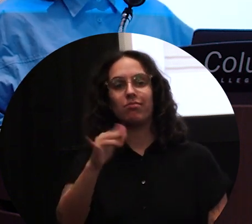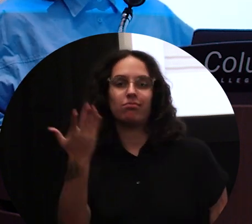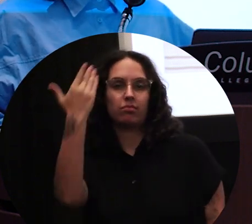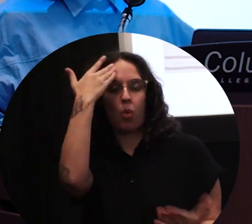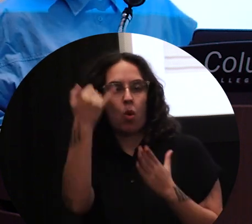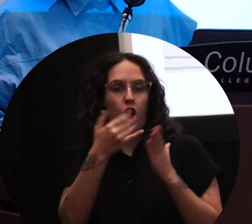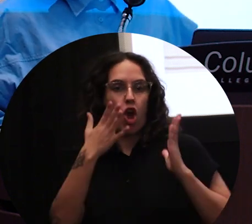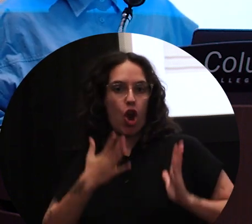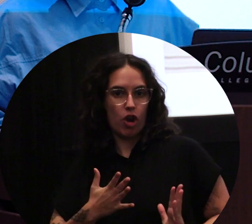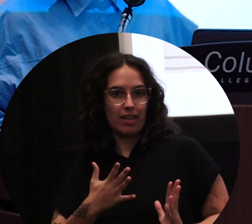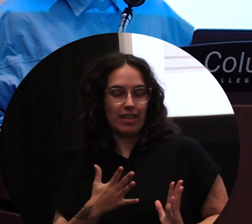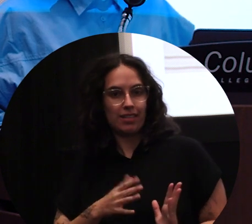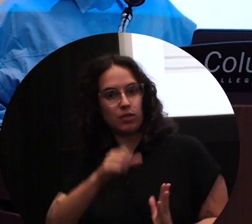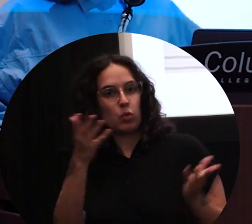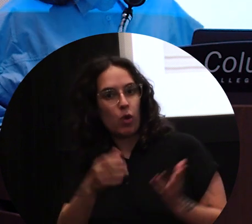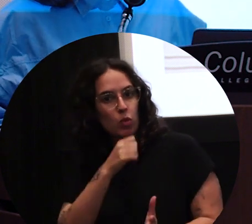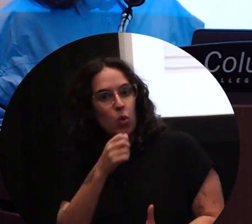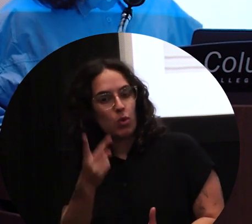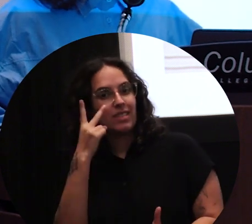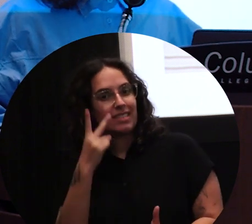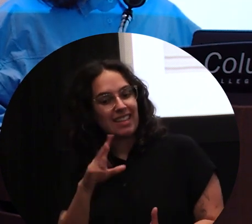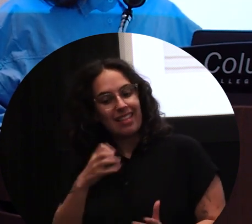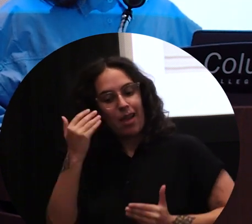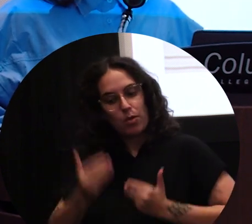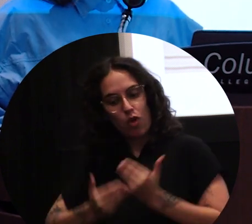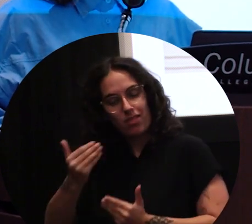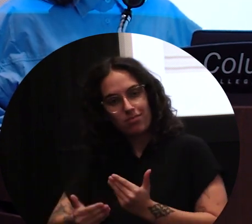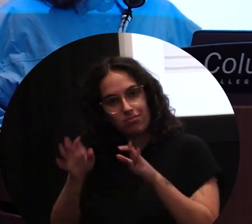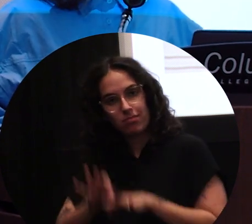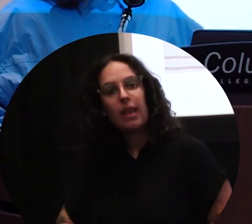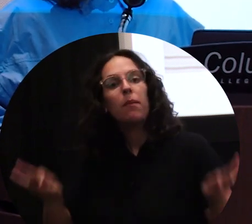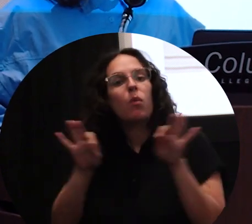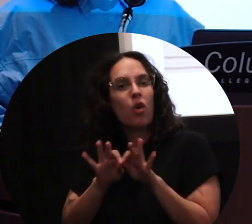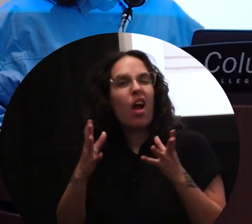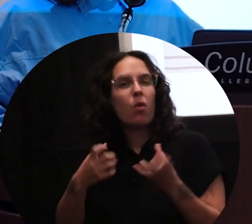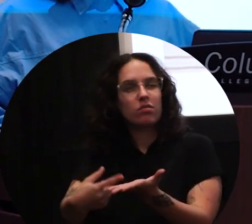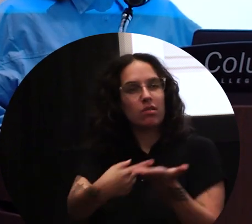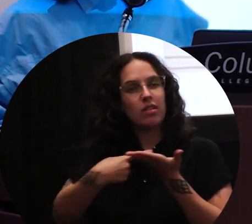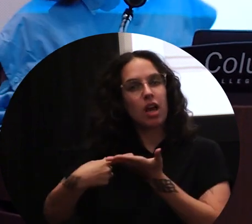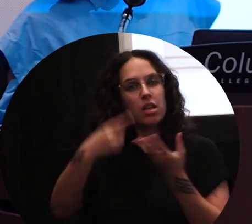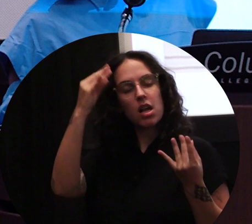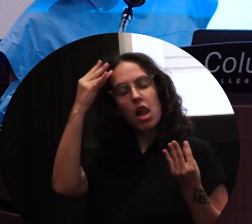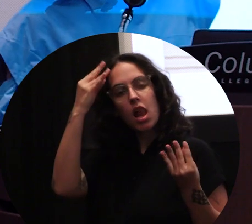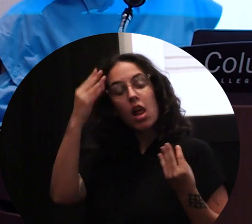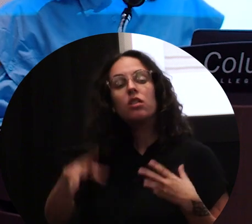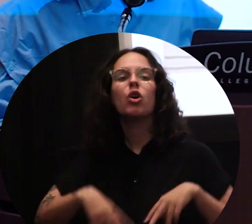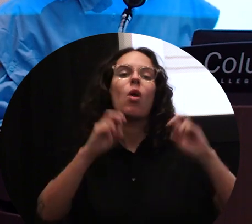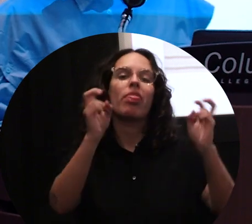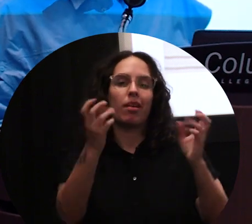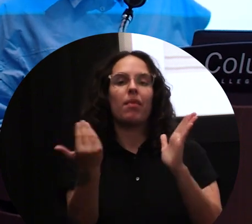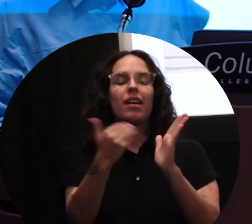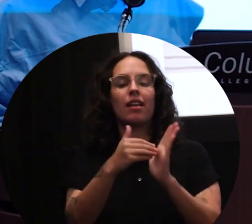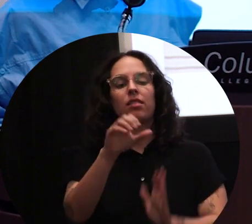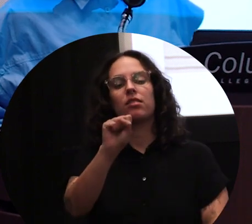scenes is always kind of important and process is important to think about and talk about. The theme for the show is called Sanctuary.